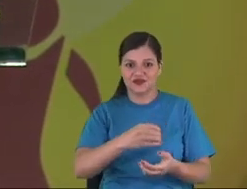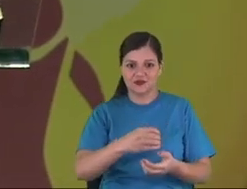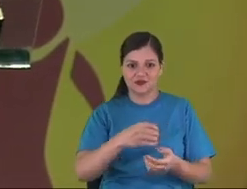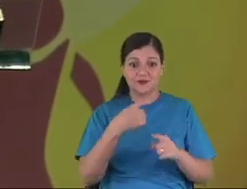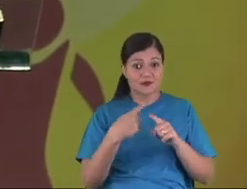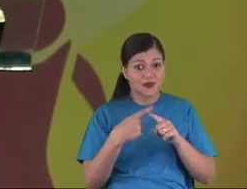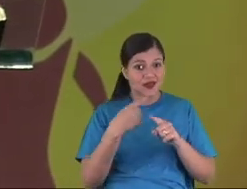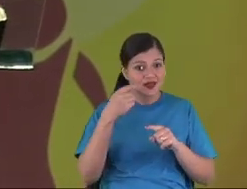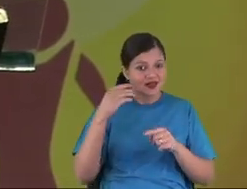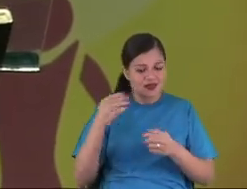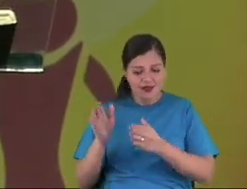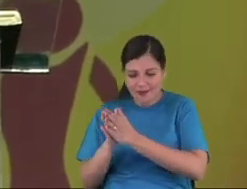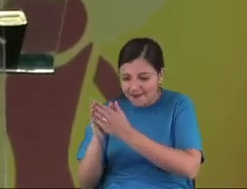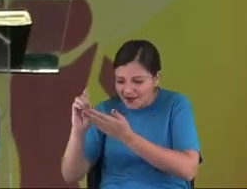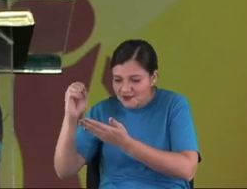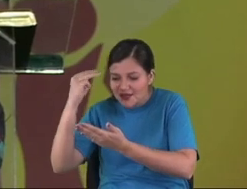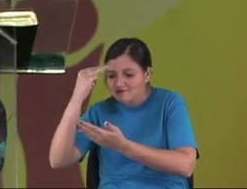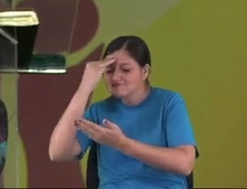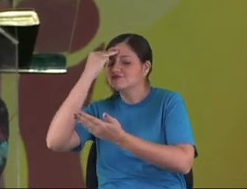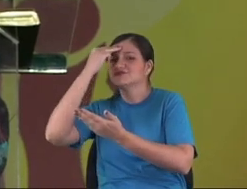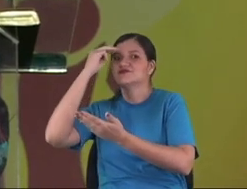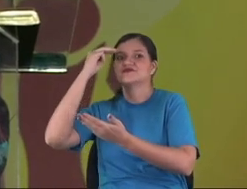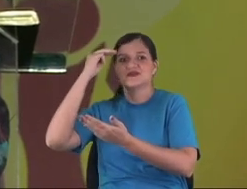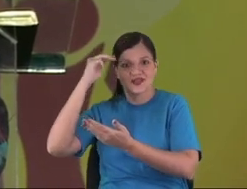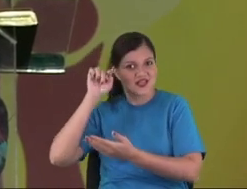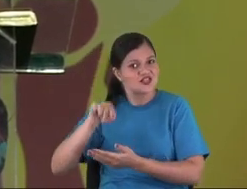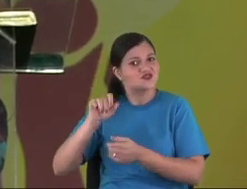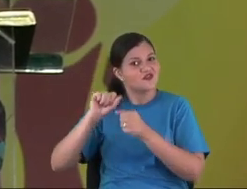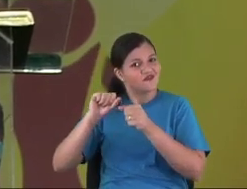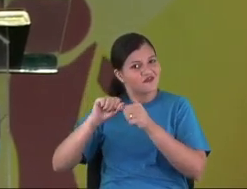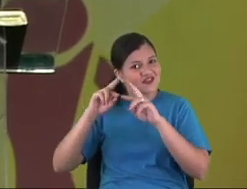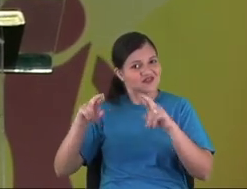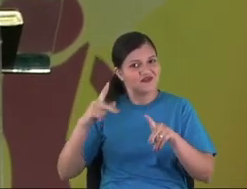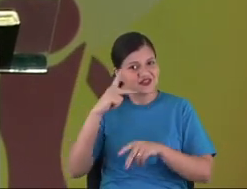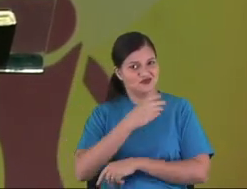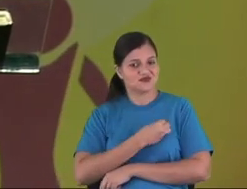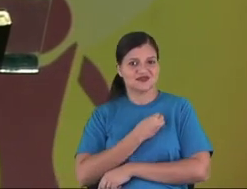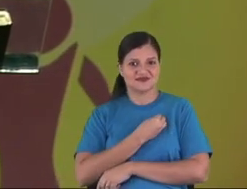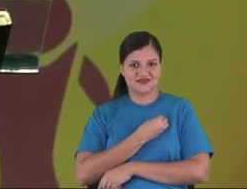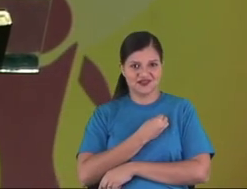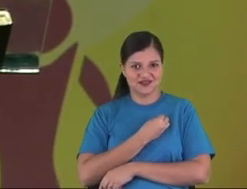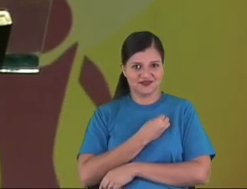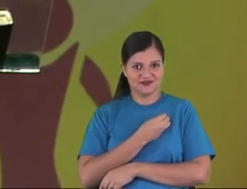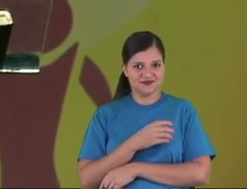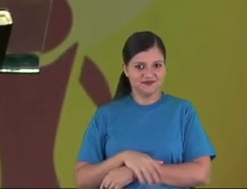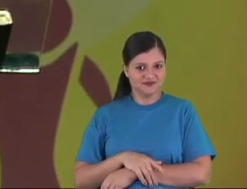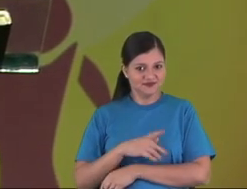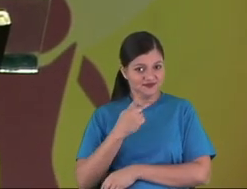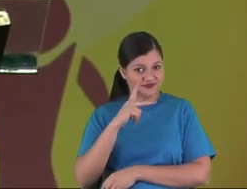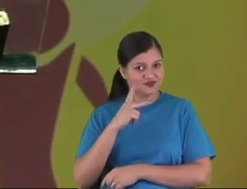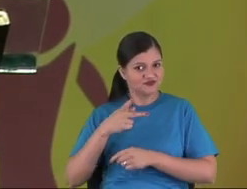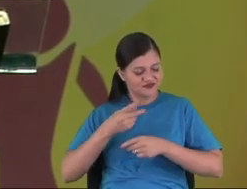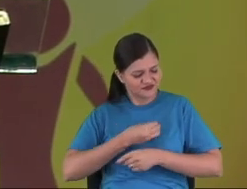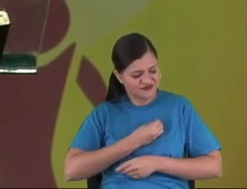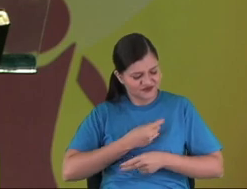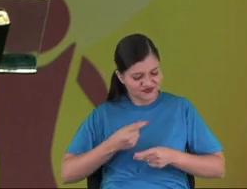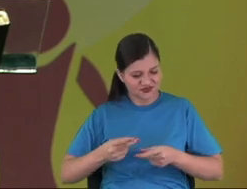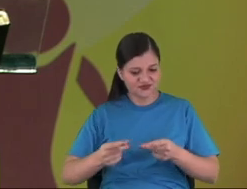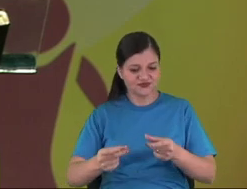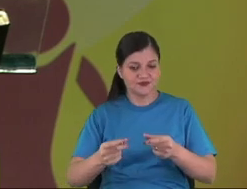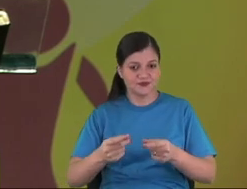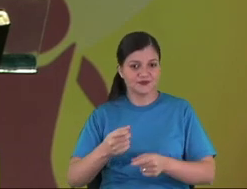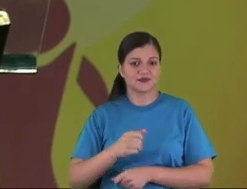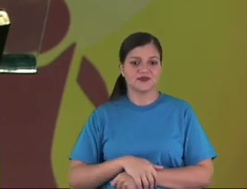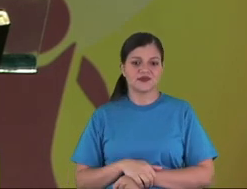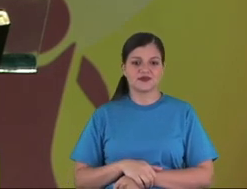put in this world, in their lives. They will make a lot of difference. They will change their lives, make difference in eternity.